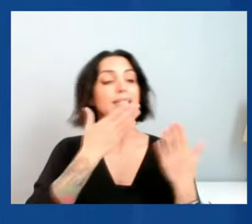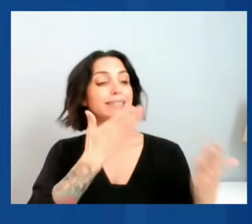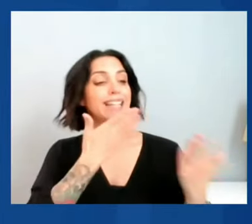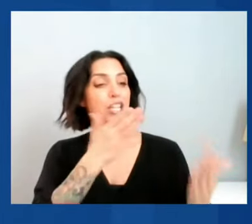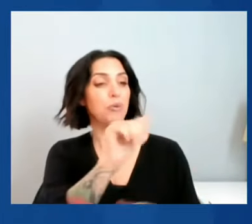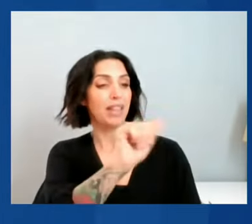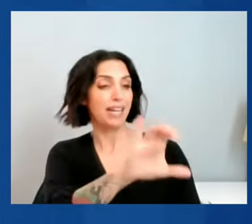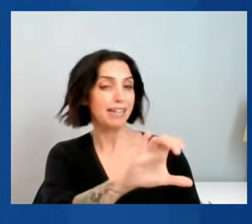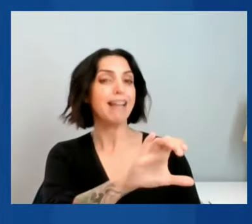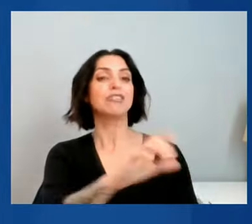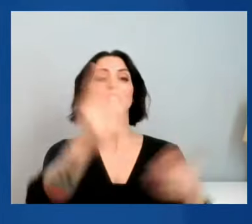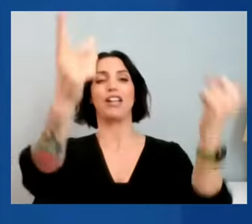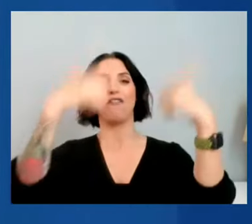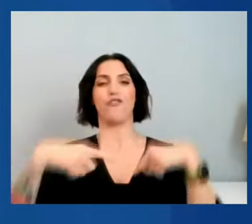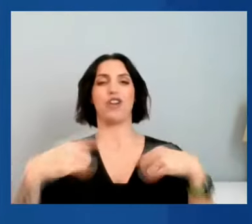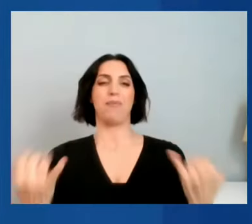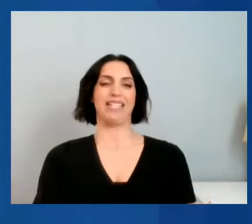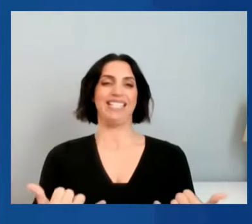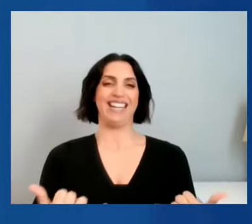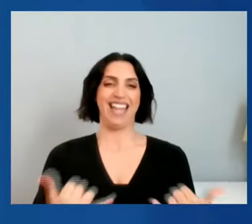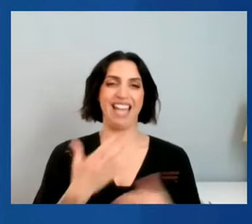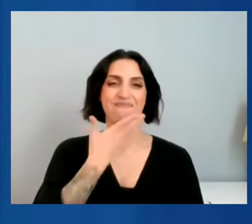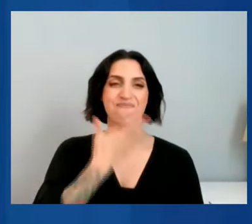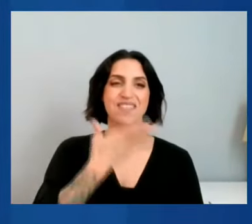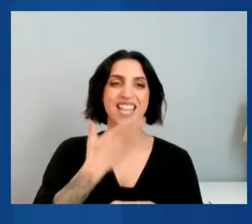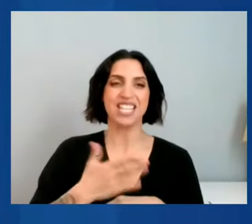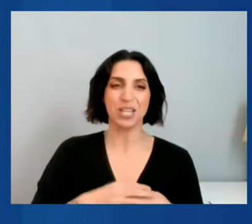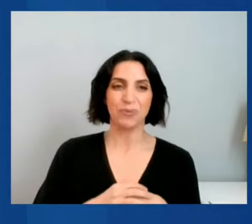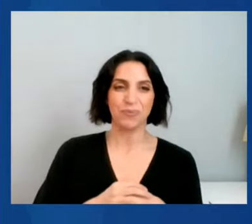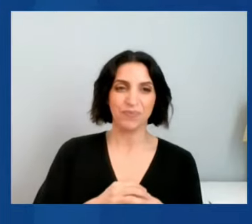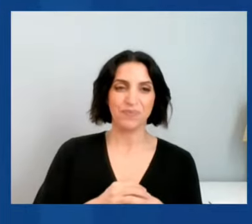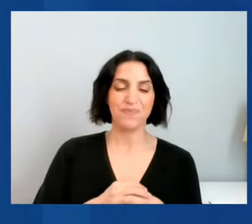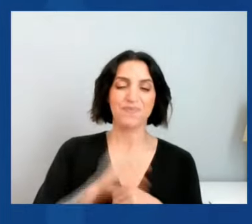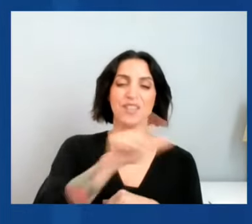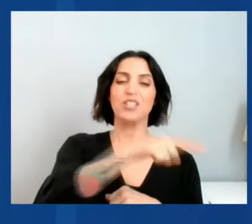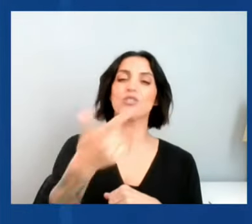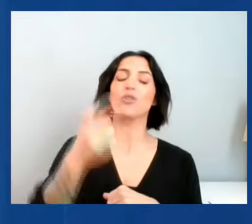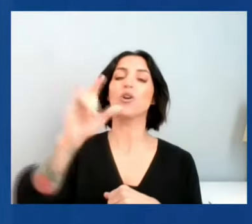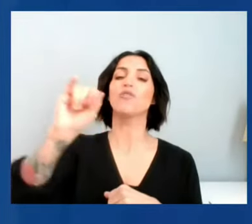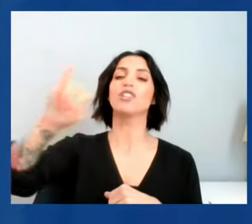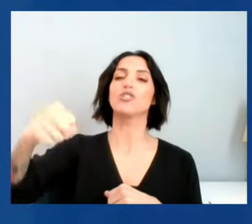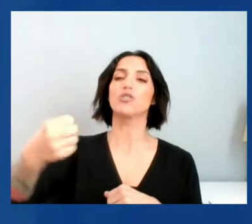everyone being here today. Thanks so much, Rana. I'm going to turn it over to Josh now.